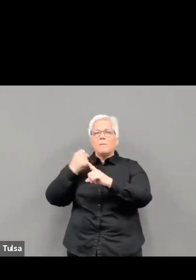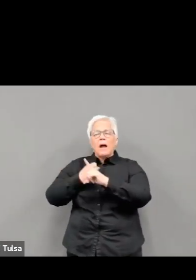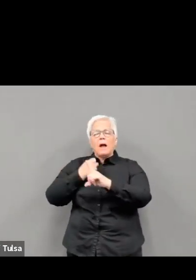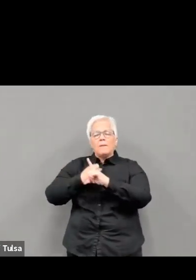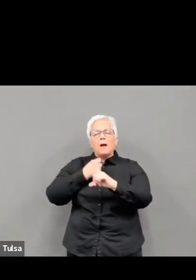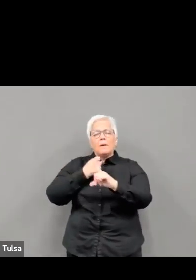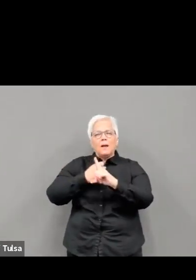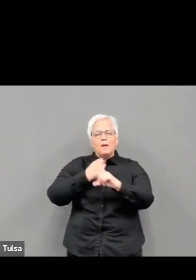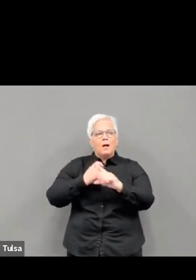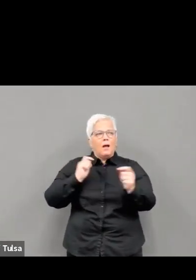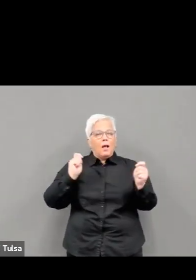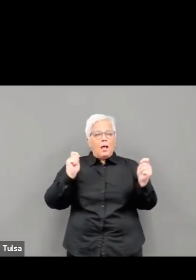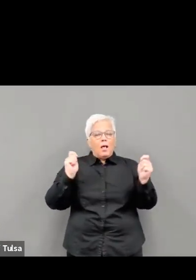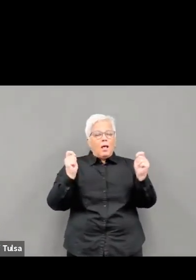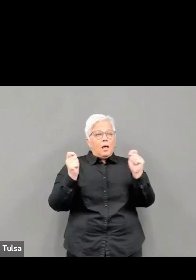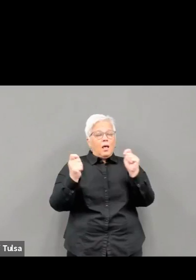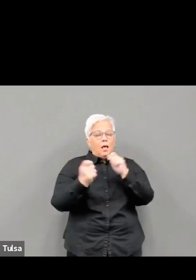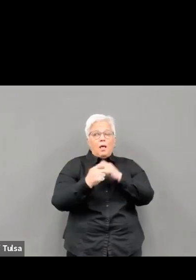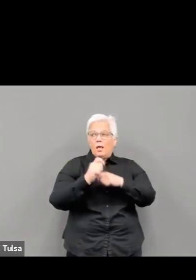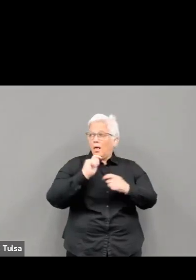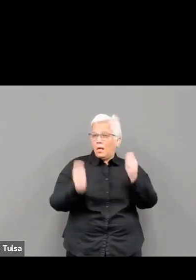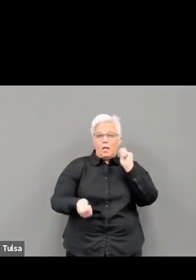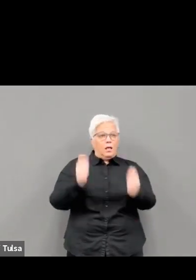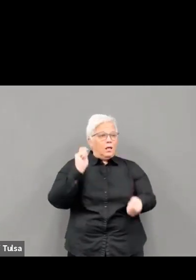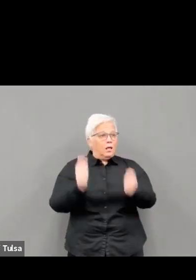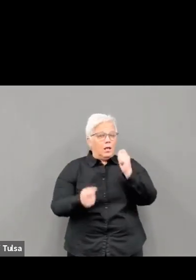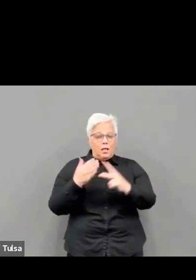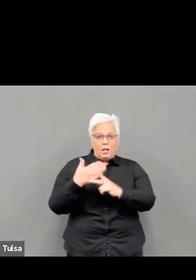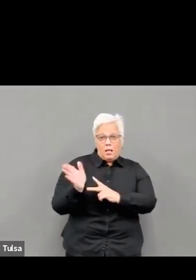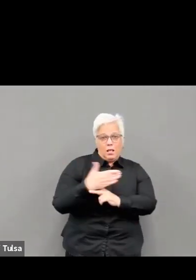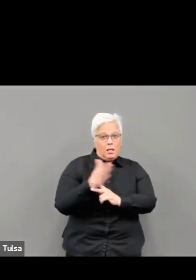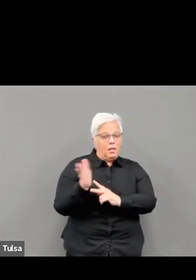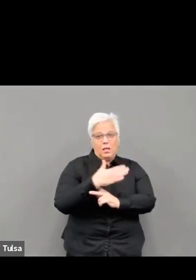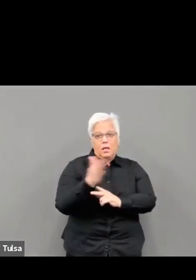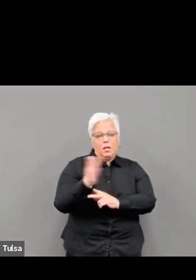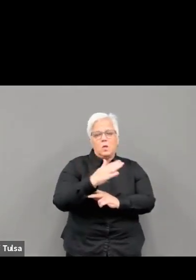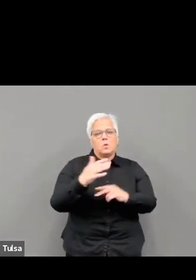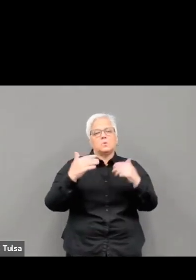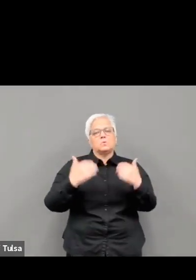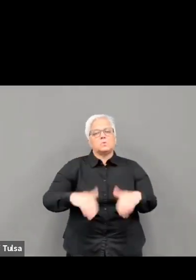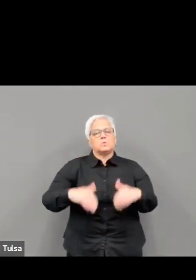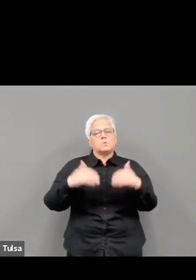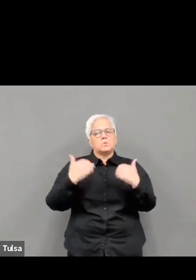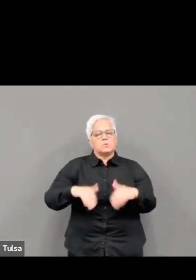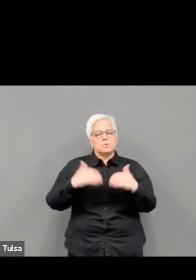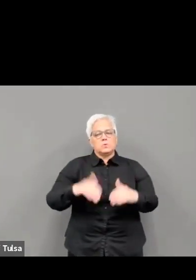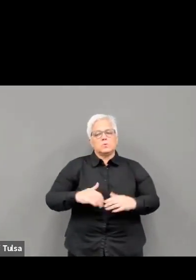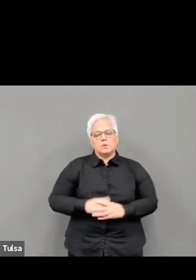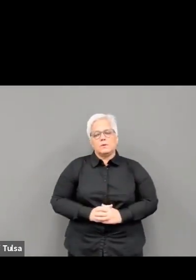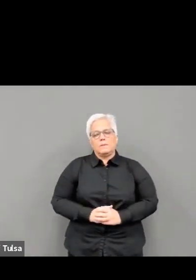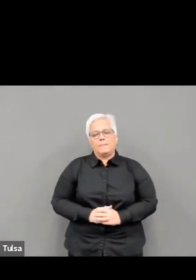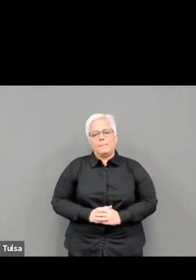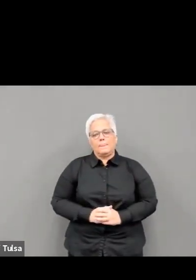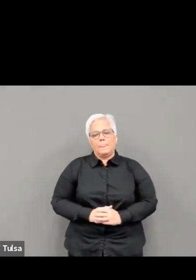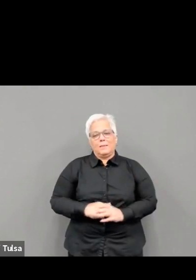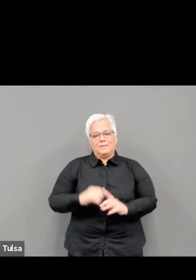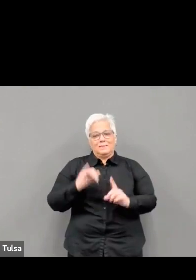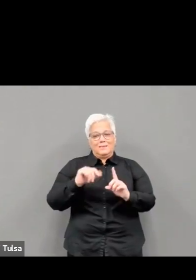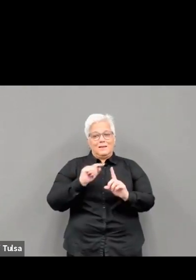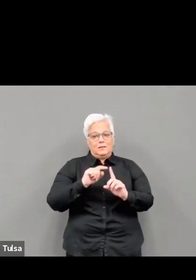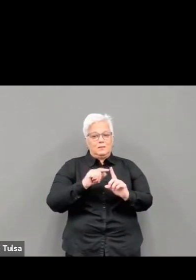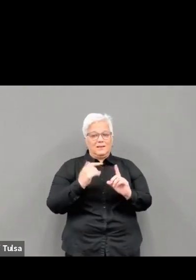122 Tulsa County residents who have tested positive for COVID-19 brings us to a cumulative total of 71